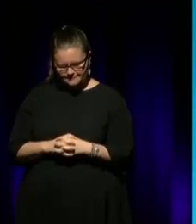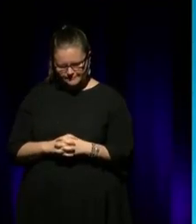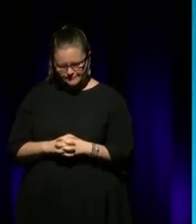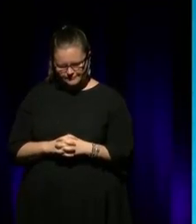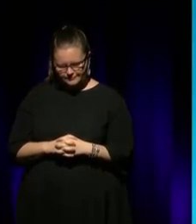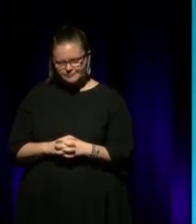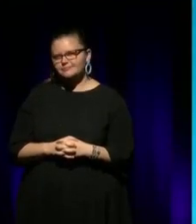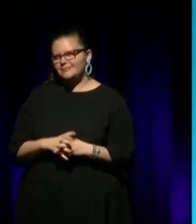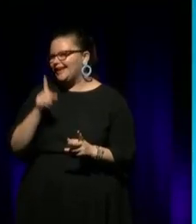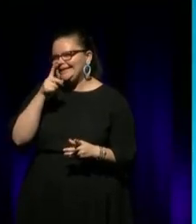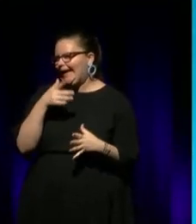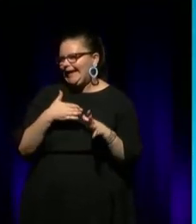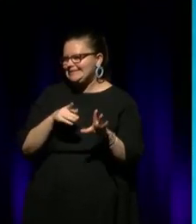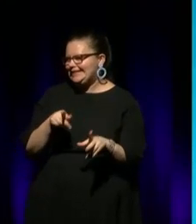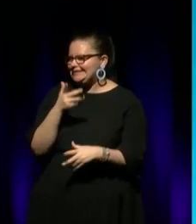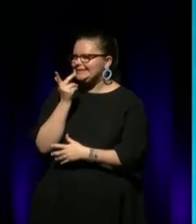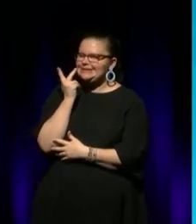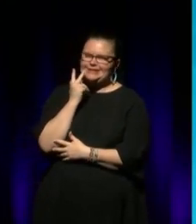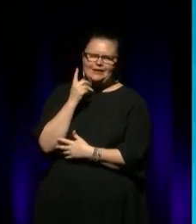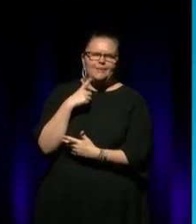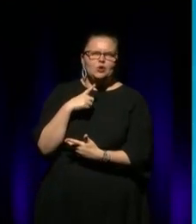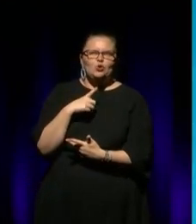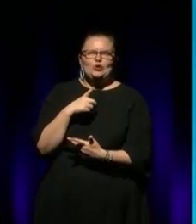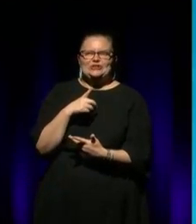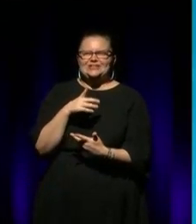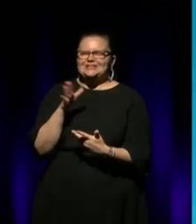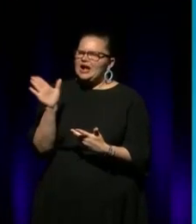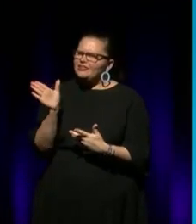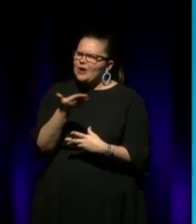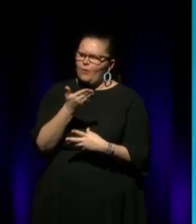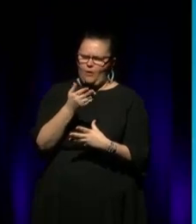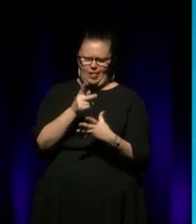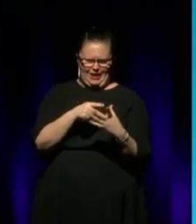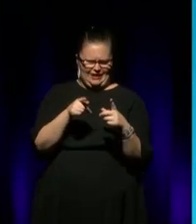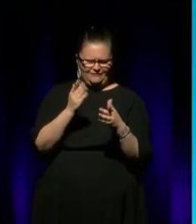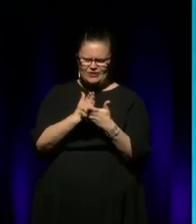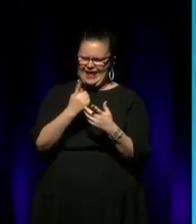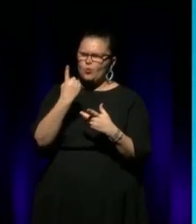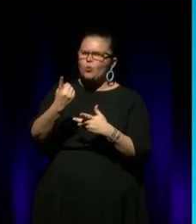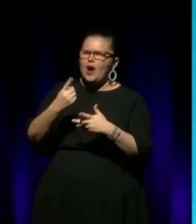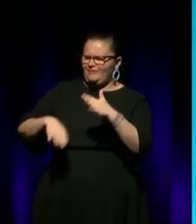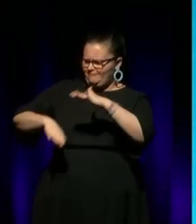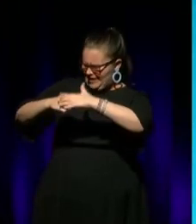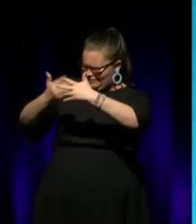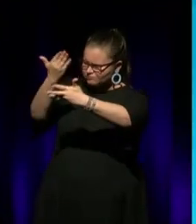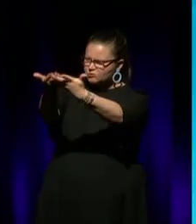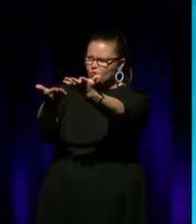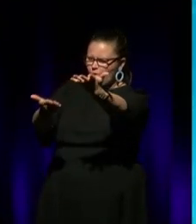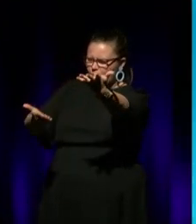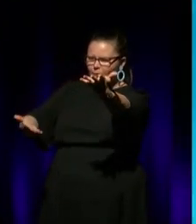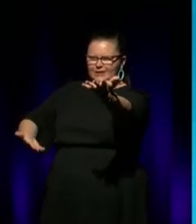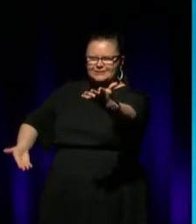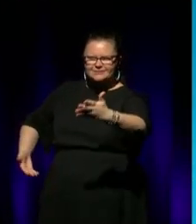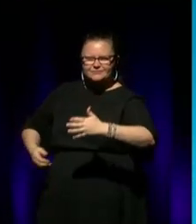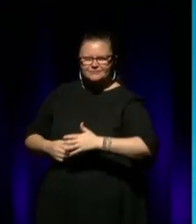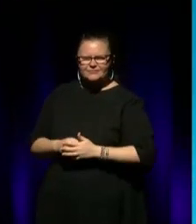See, I always can't answer this. Because they're all a part of one big serpent of stories. You know, like,